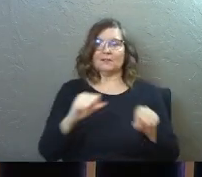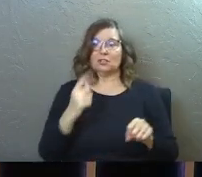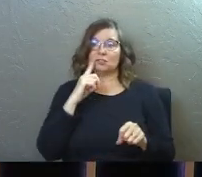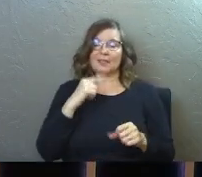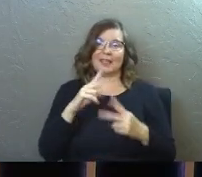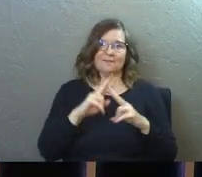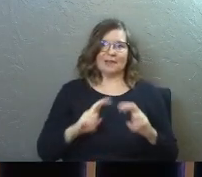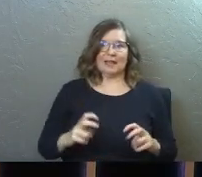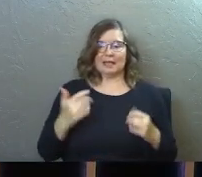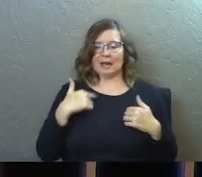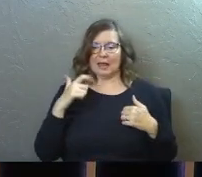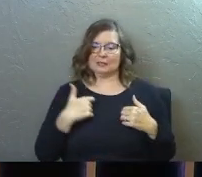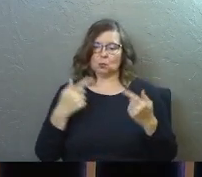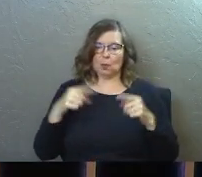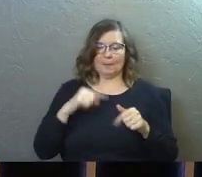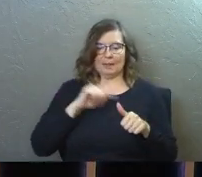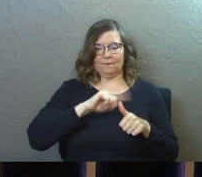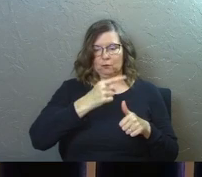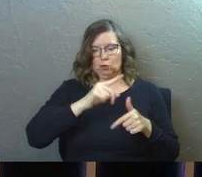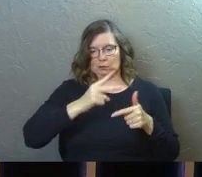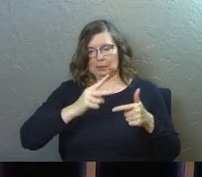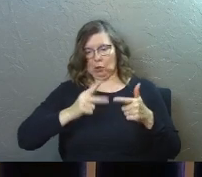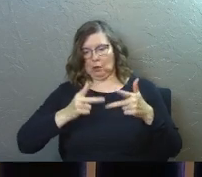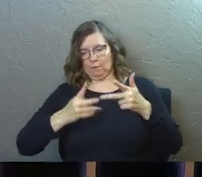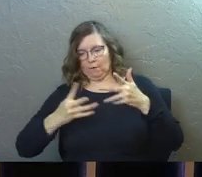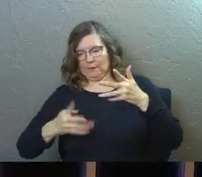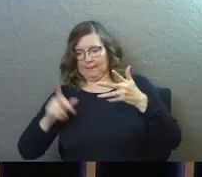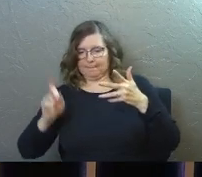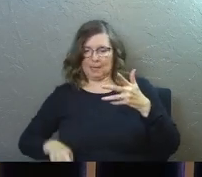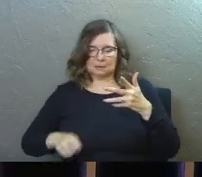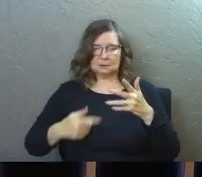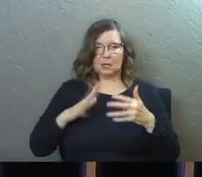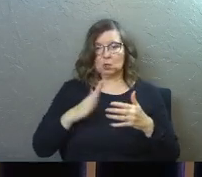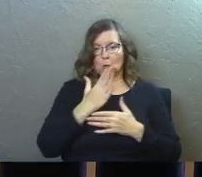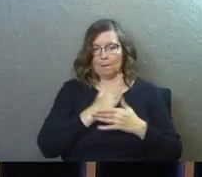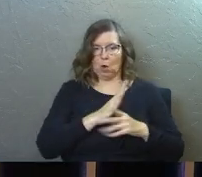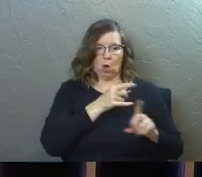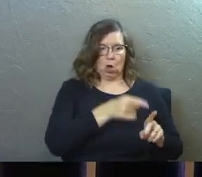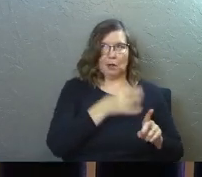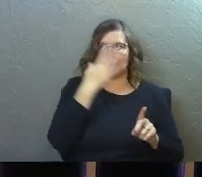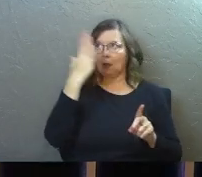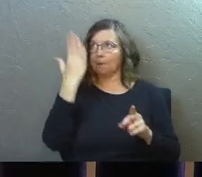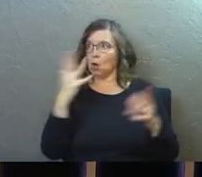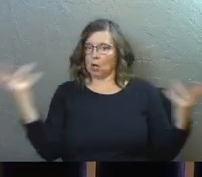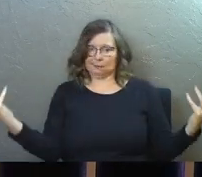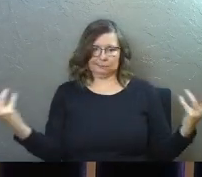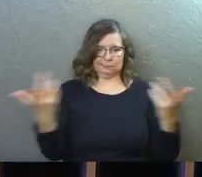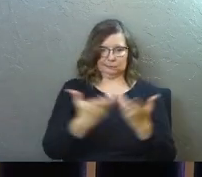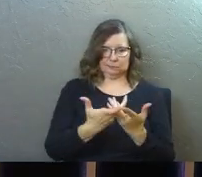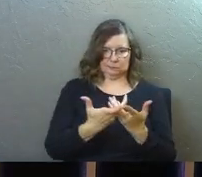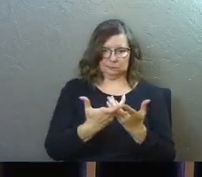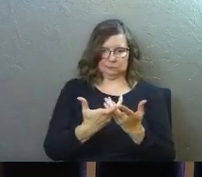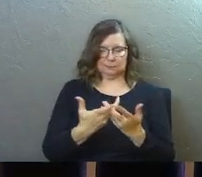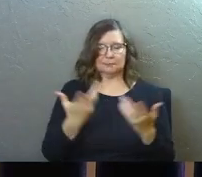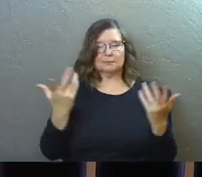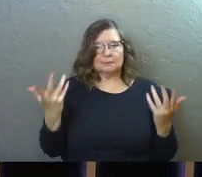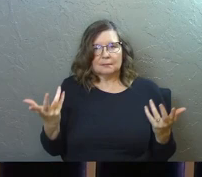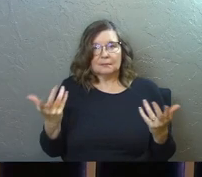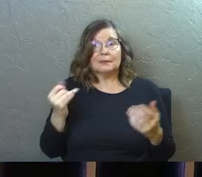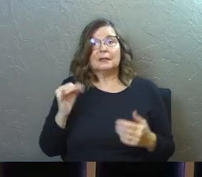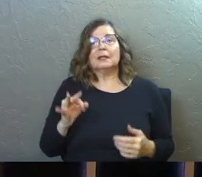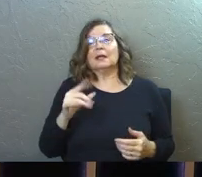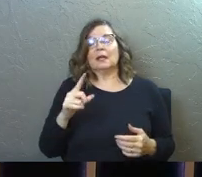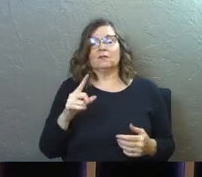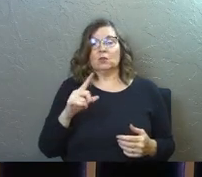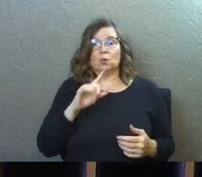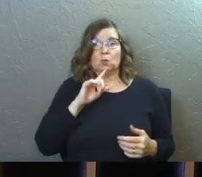analyzed it and it's got to happen in this order and in this way. And here's your part and here's God's part. If